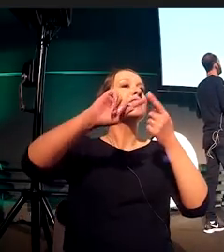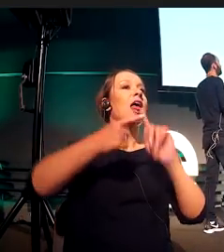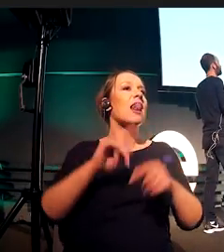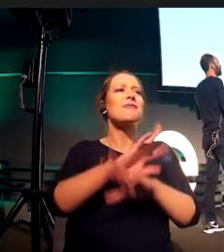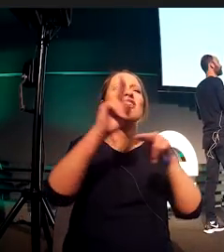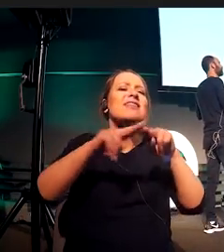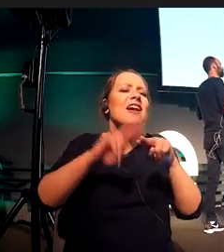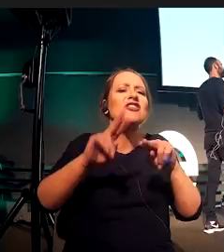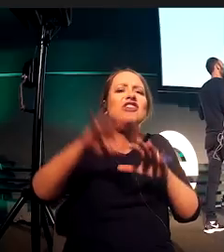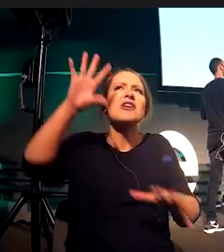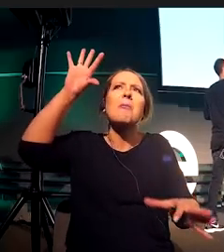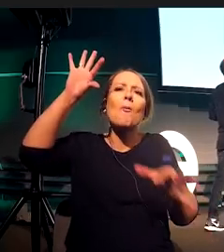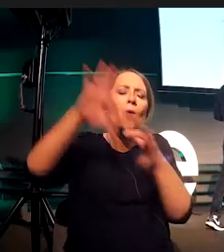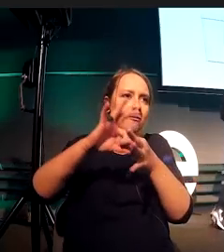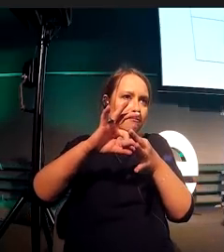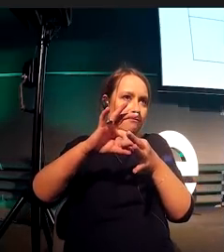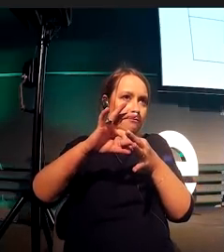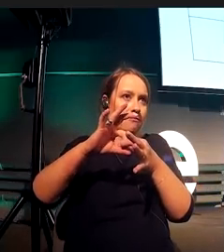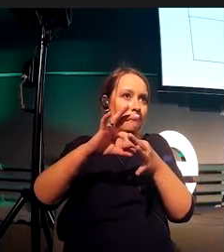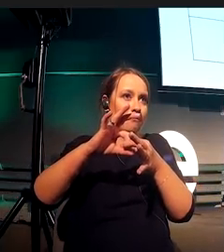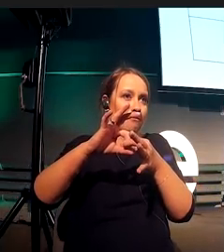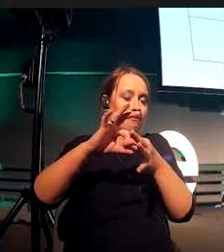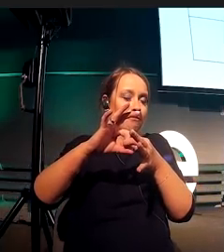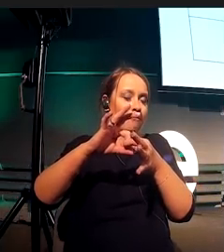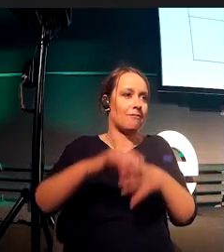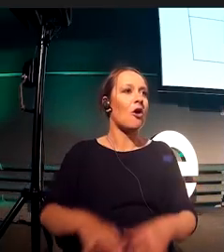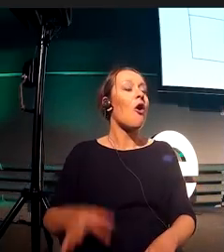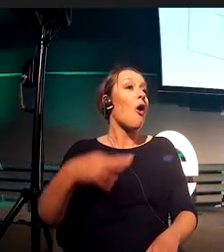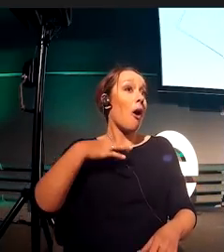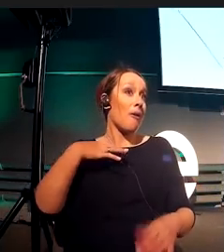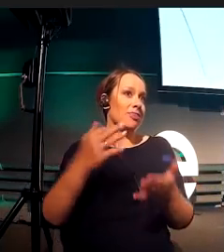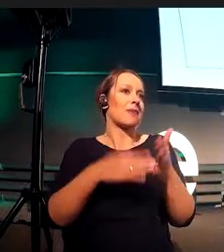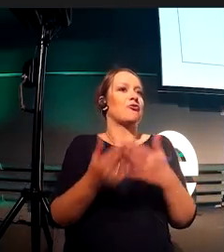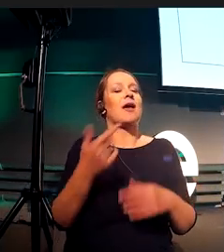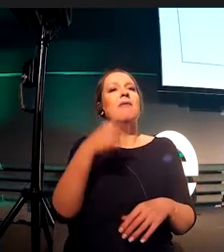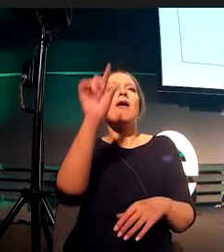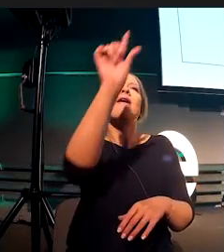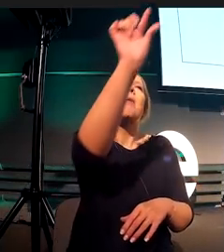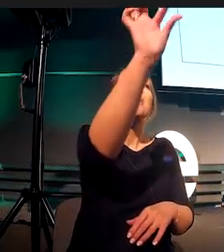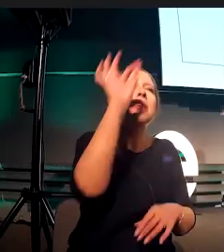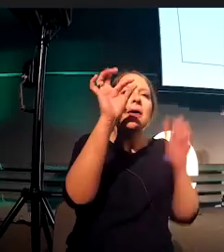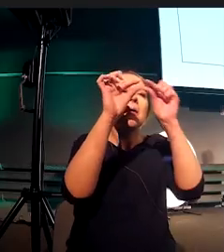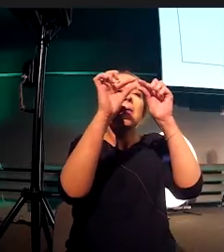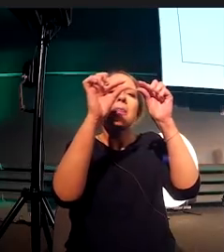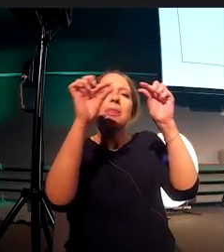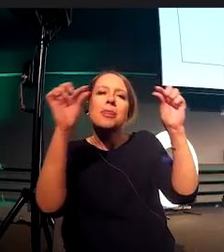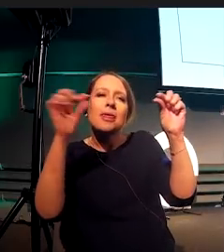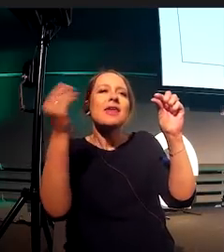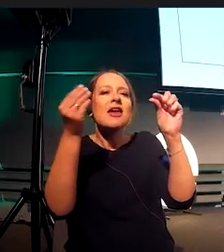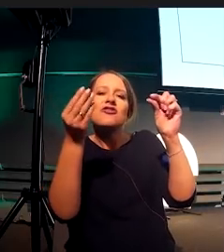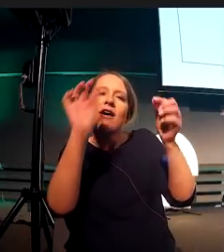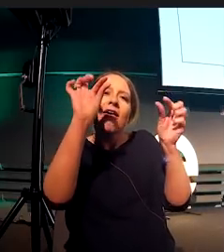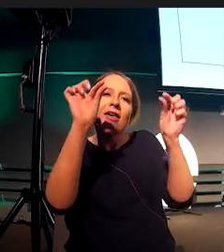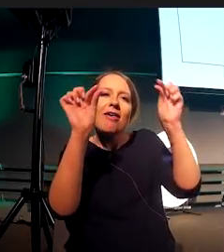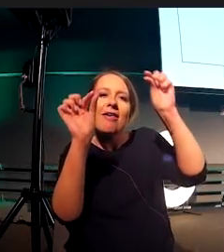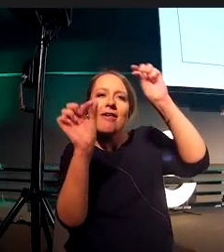you stretch it, you widen it, you can twist it, it's always going to keep the